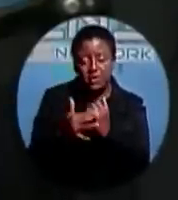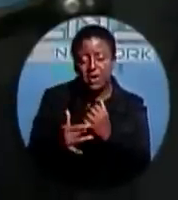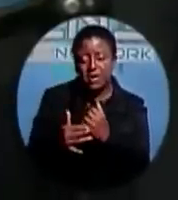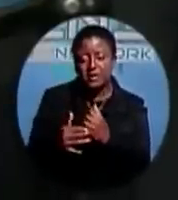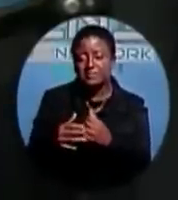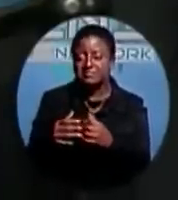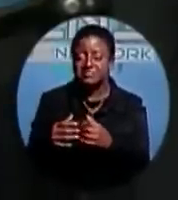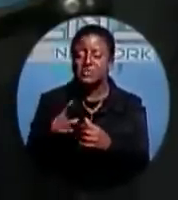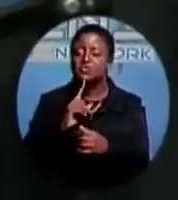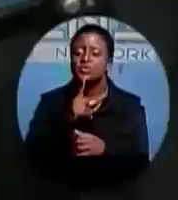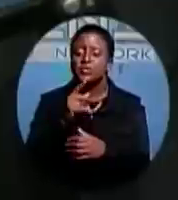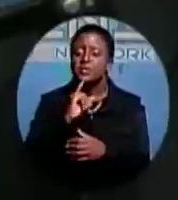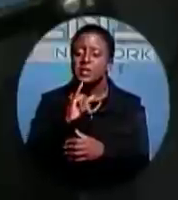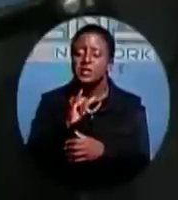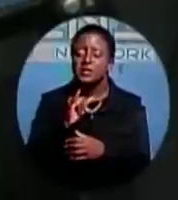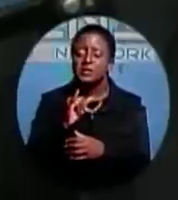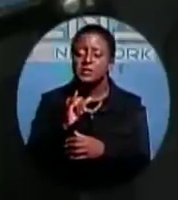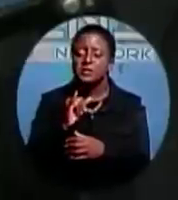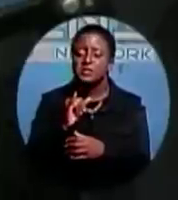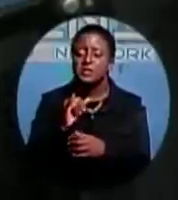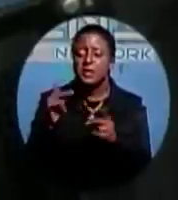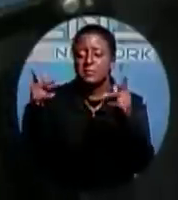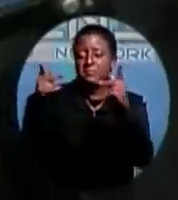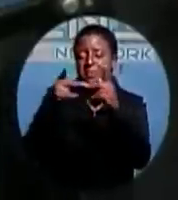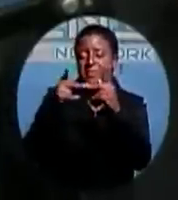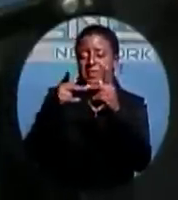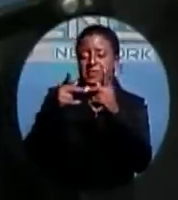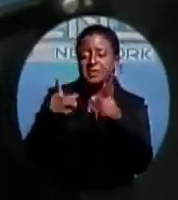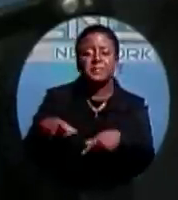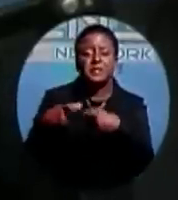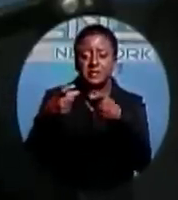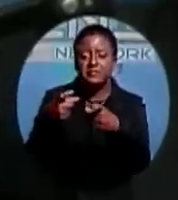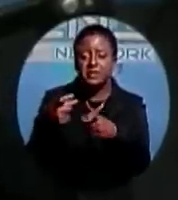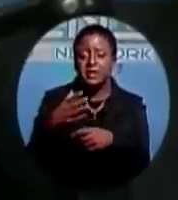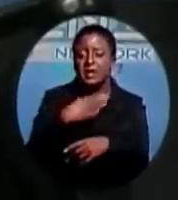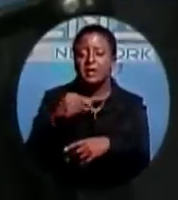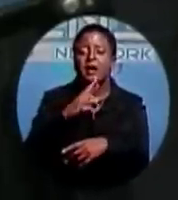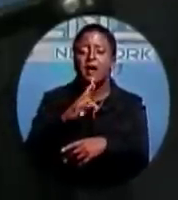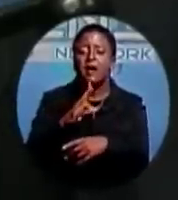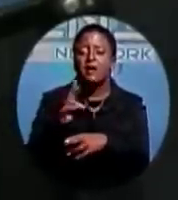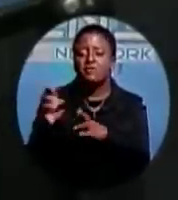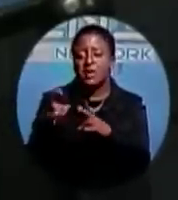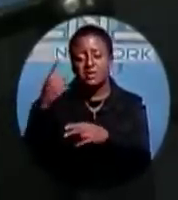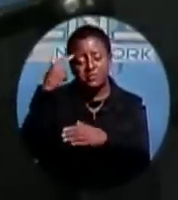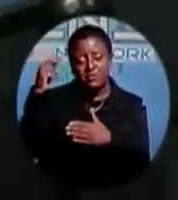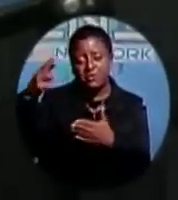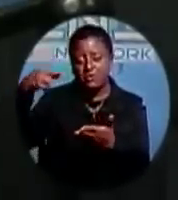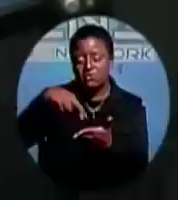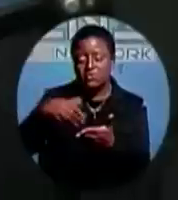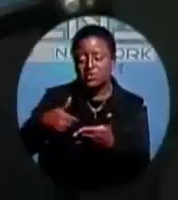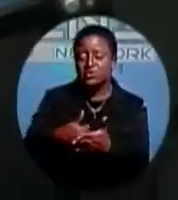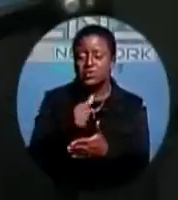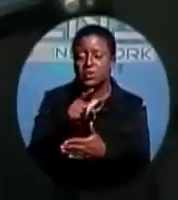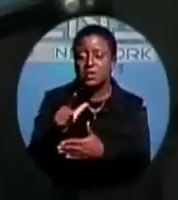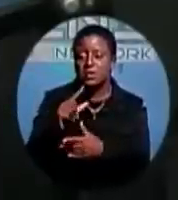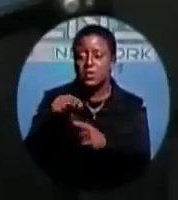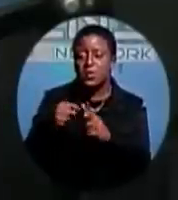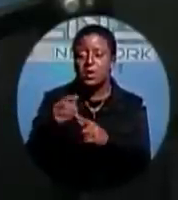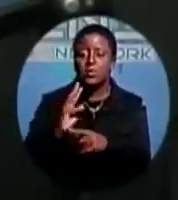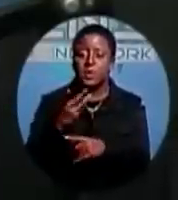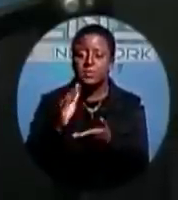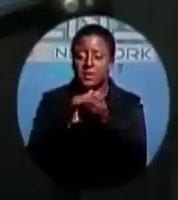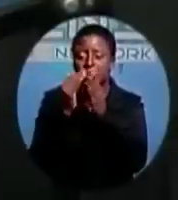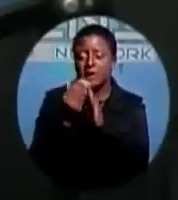issued, and permits are now up for renewal. And we need, when we become the government, the DNA will